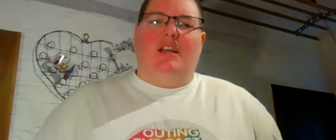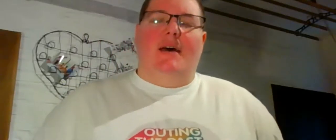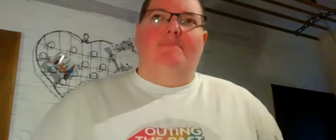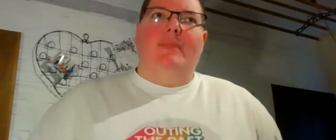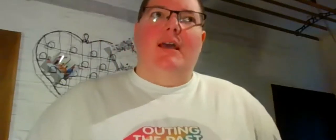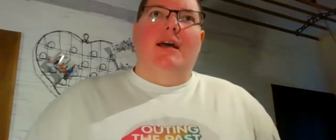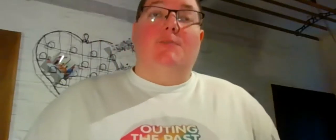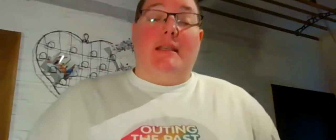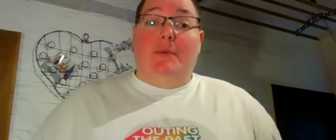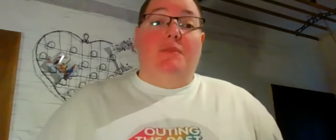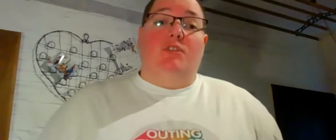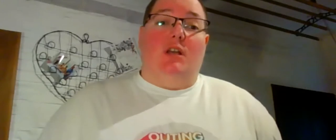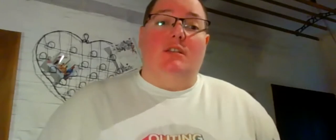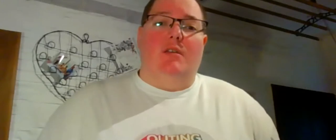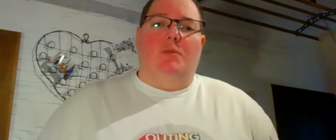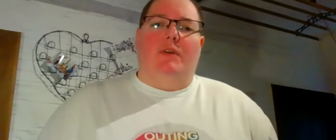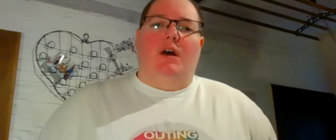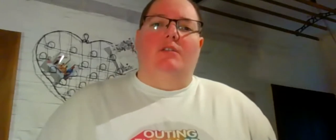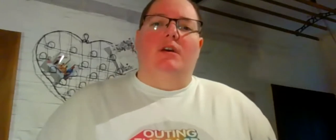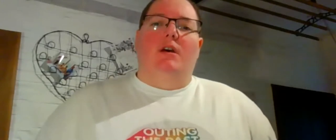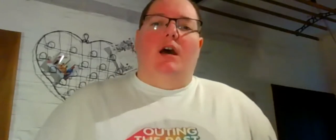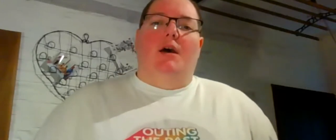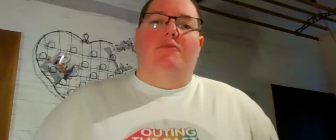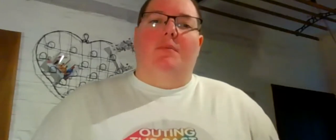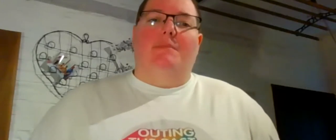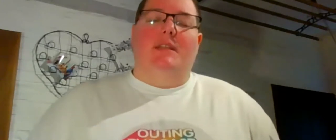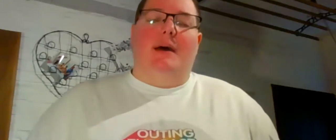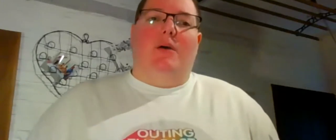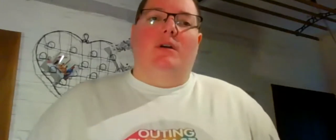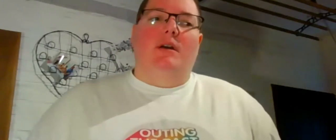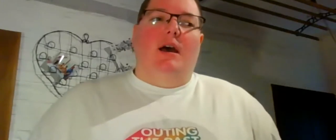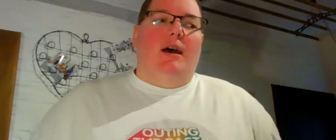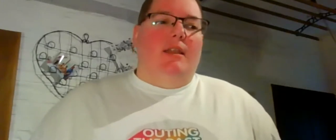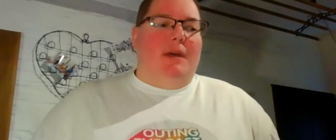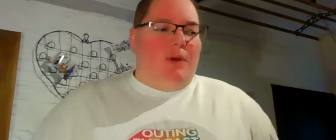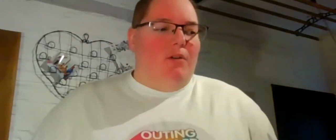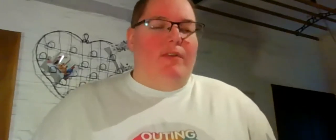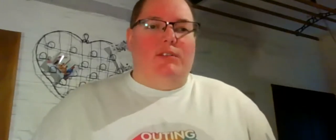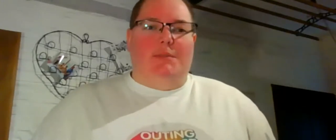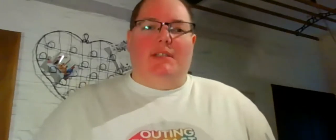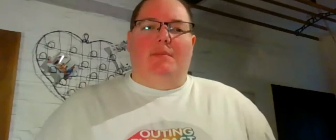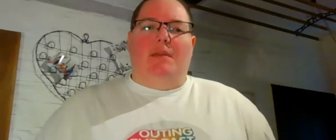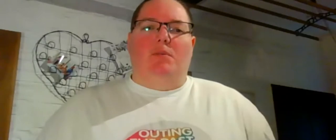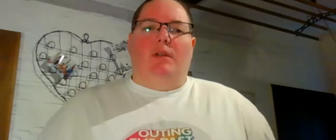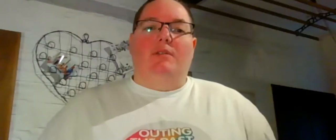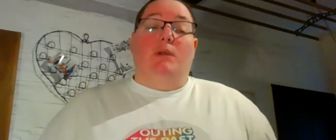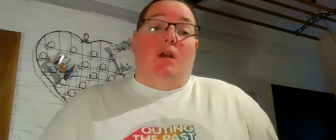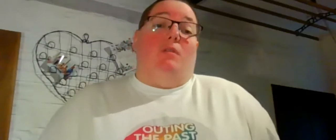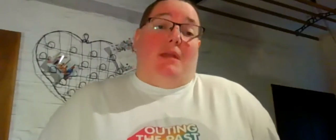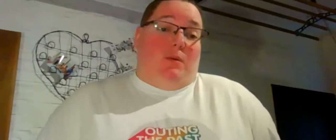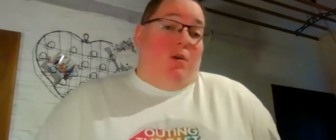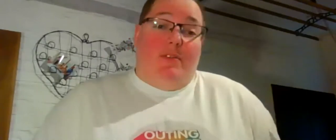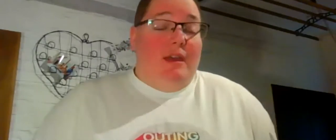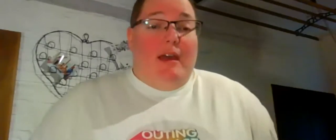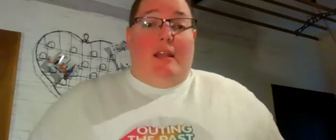message, especially when we've just heard what we've heard from Abton about the mental health of LGBT people. And we